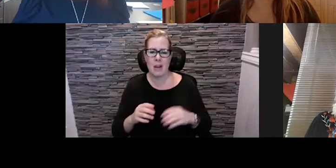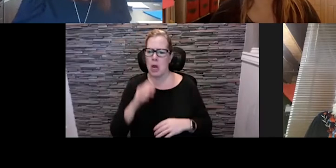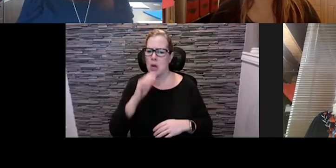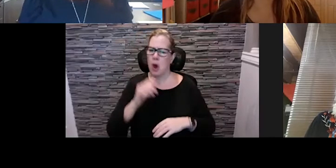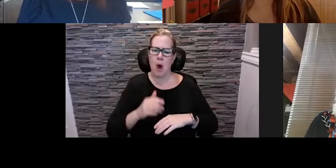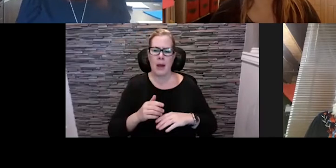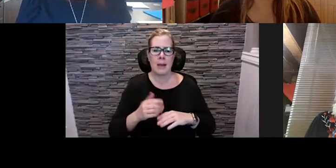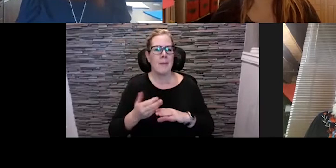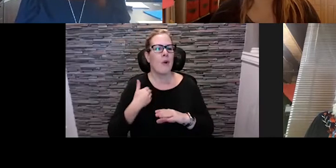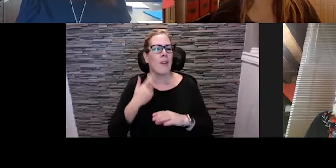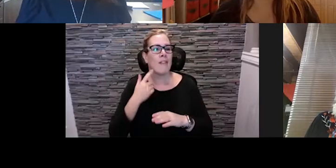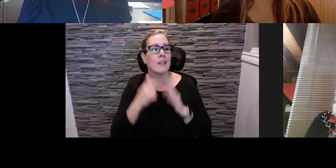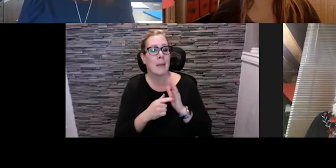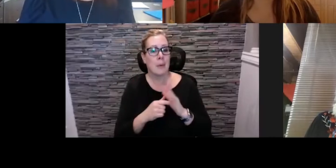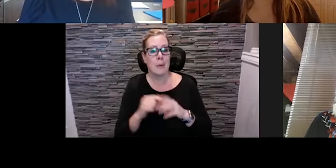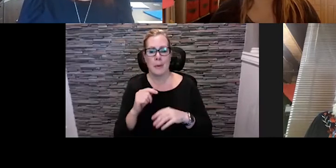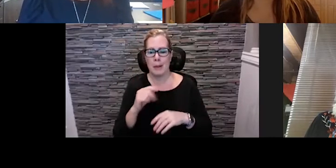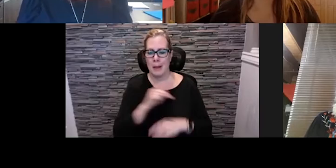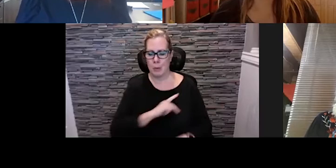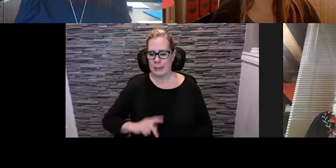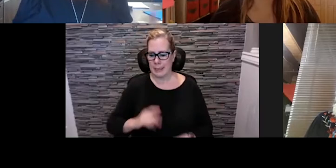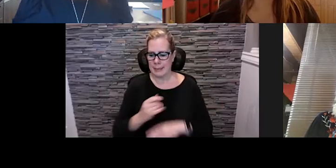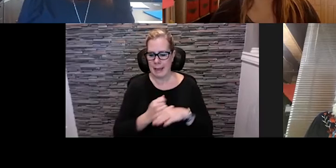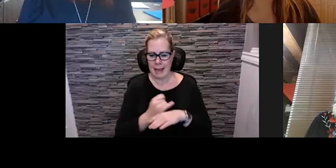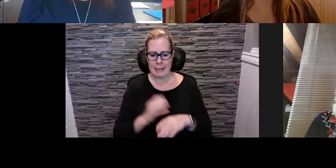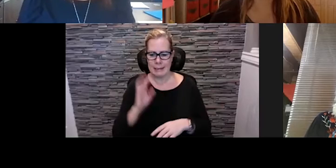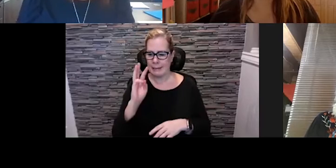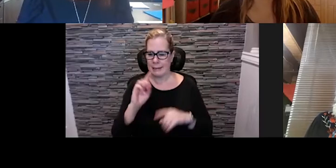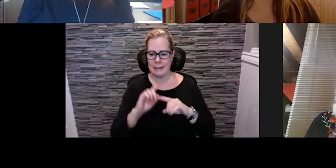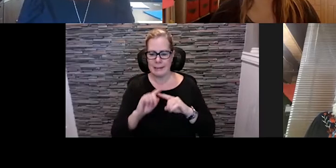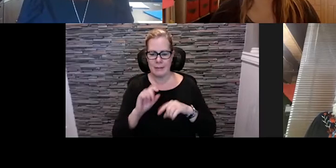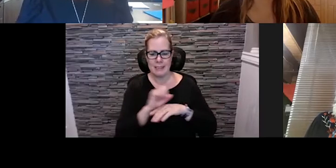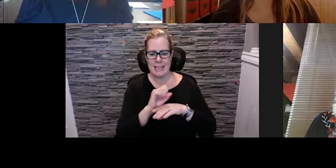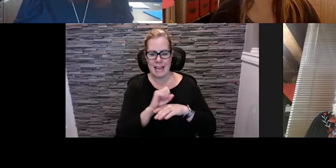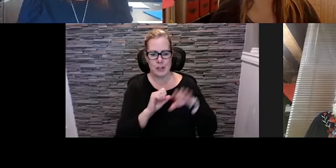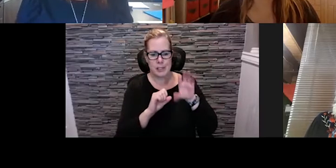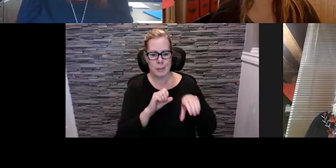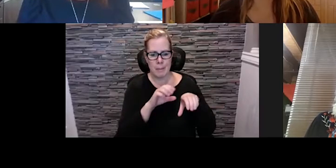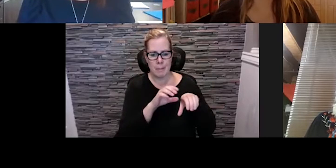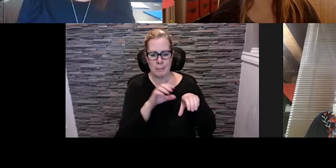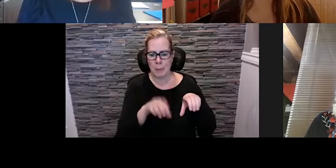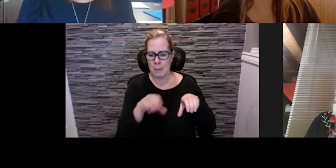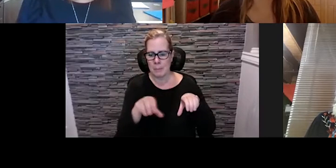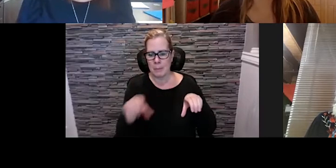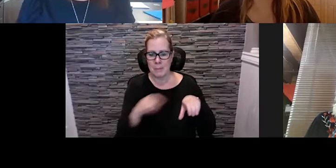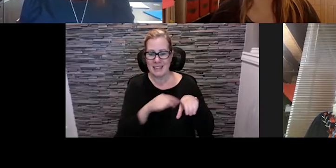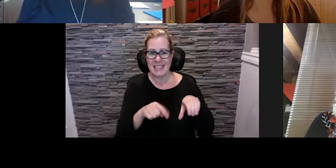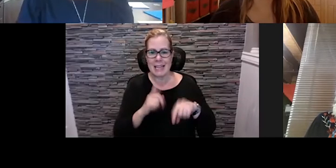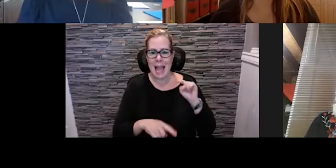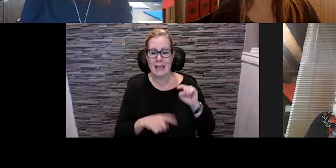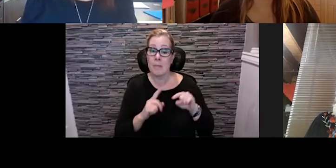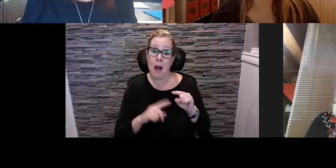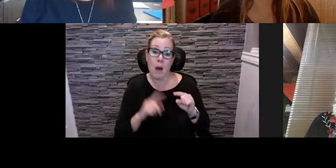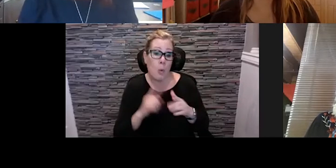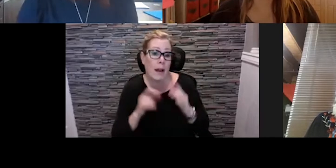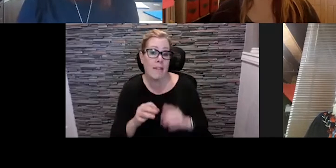Island with six different stages. Well, what if that doesn't exist? What if it's six different festival hubs located in parking lots around downtown that